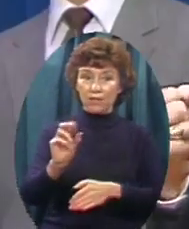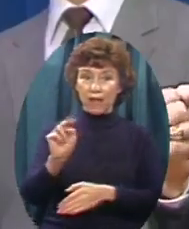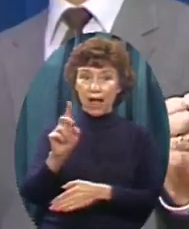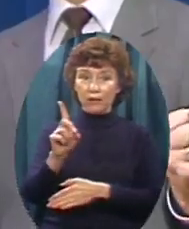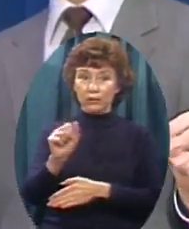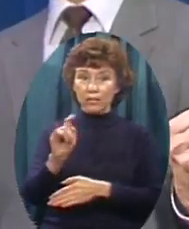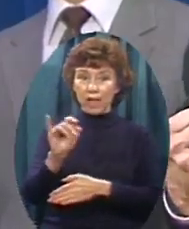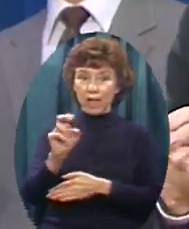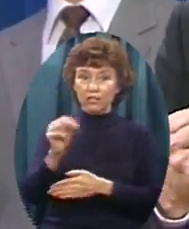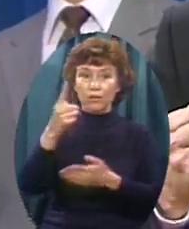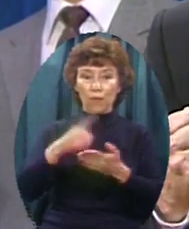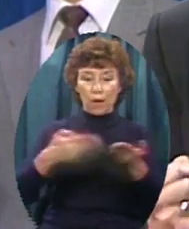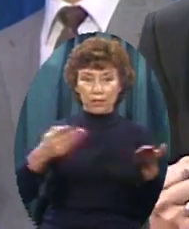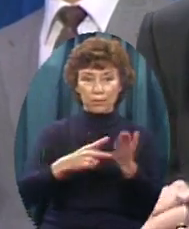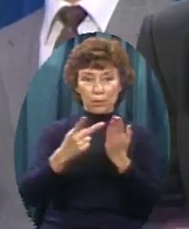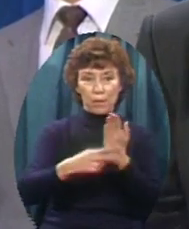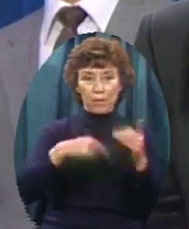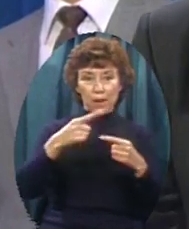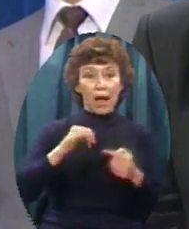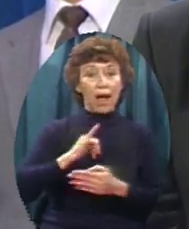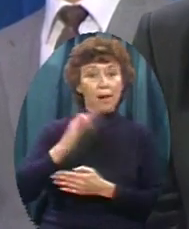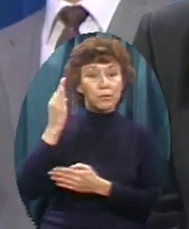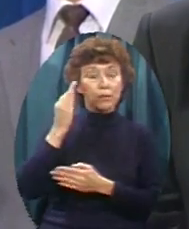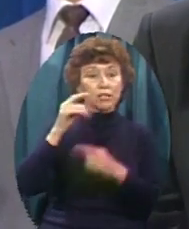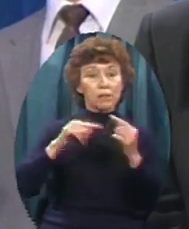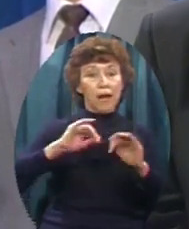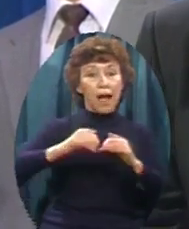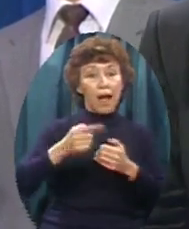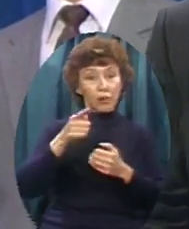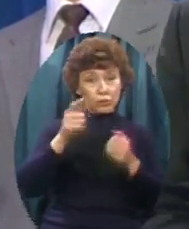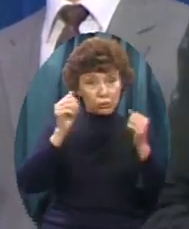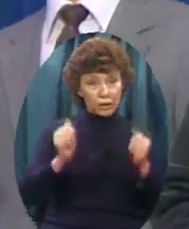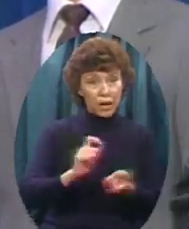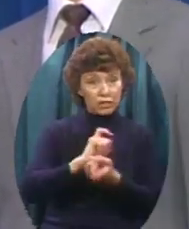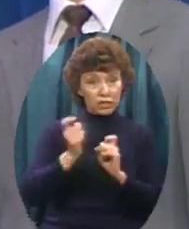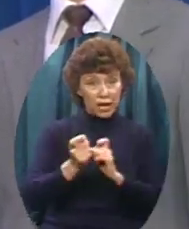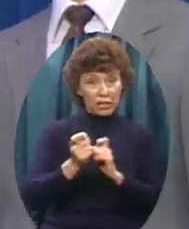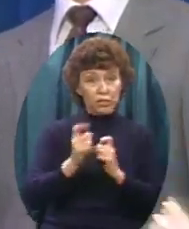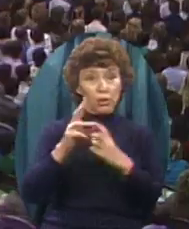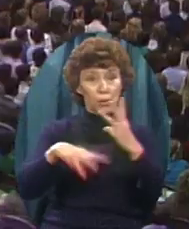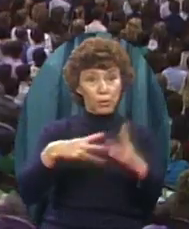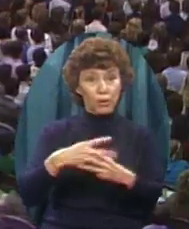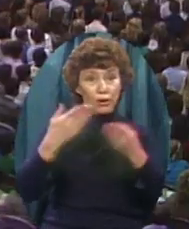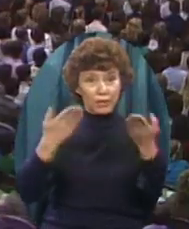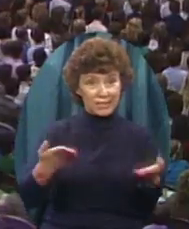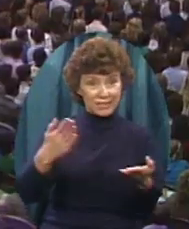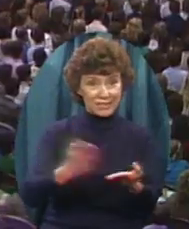as I'm speaking on how you can change the world. How firm a foundation.